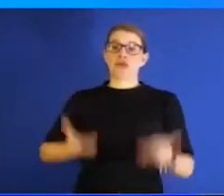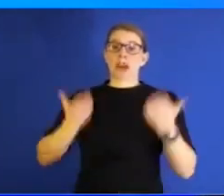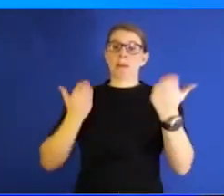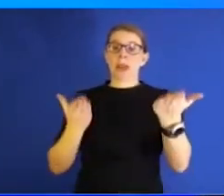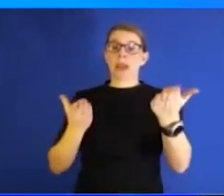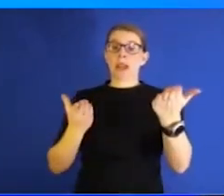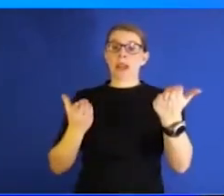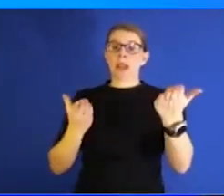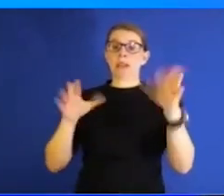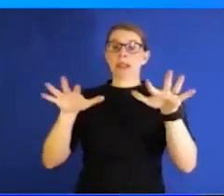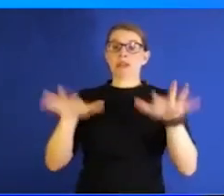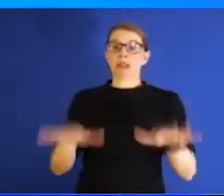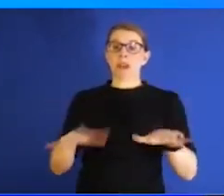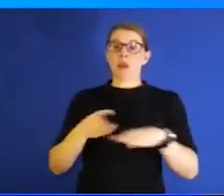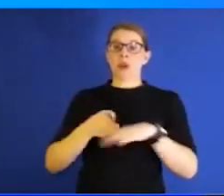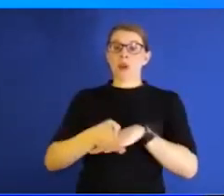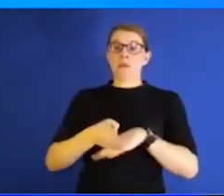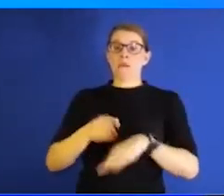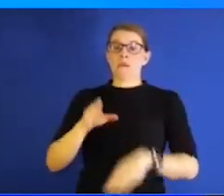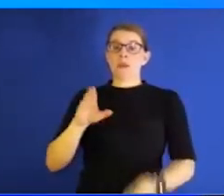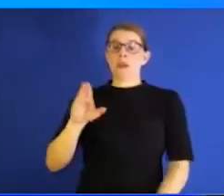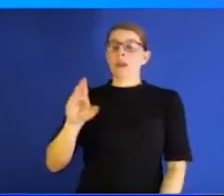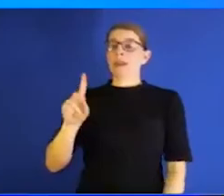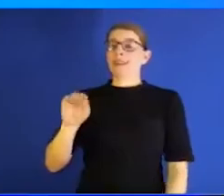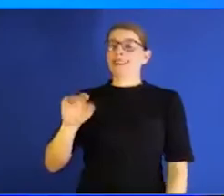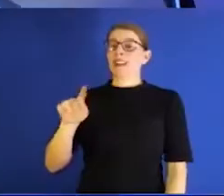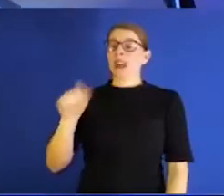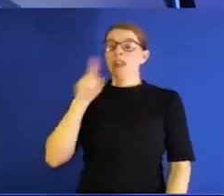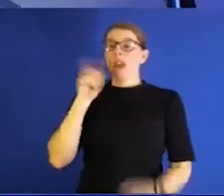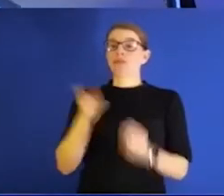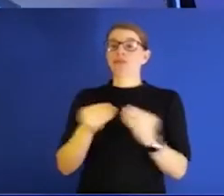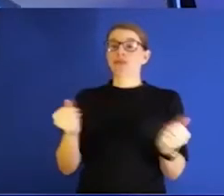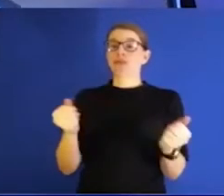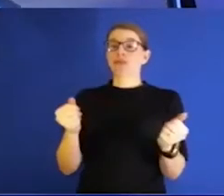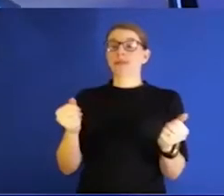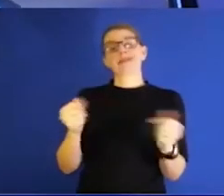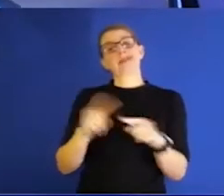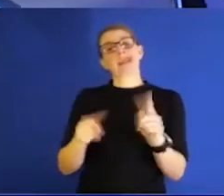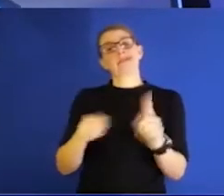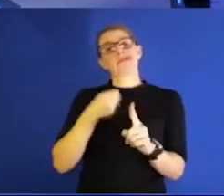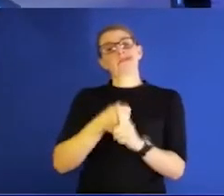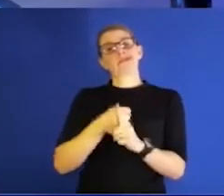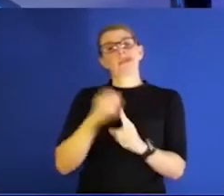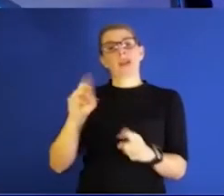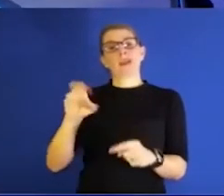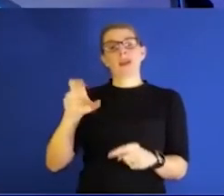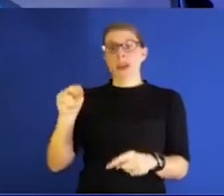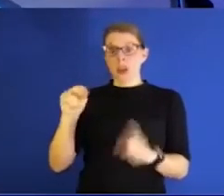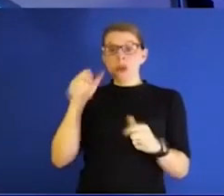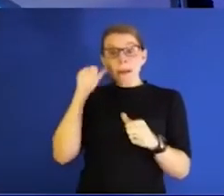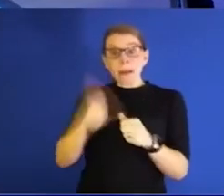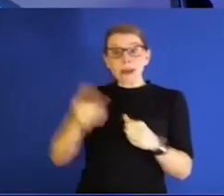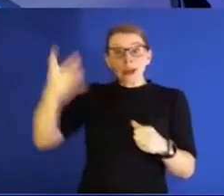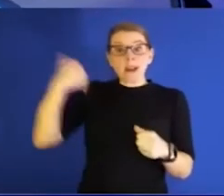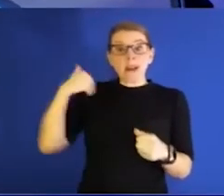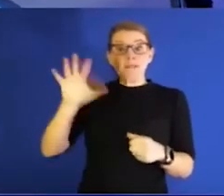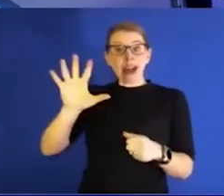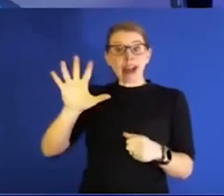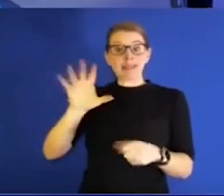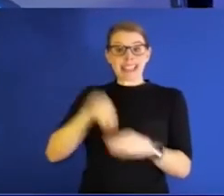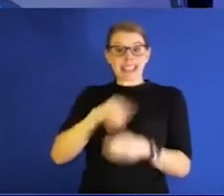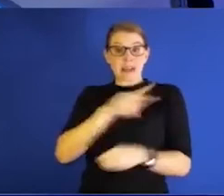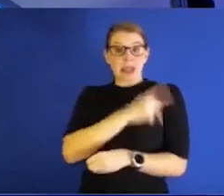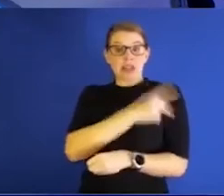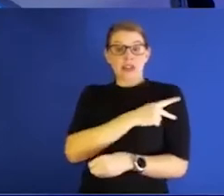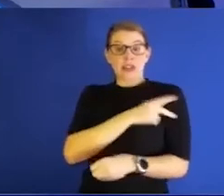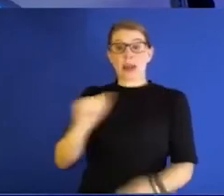nothing after Delta, right? And we thought we might have been out of the woods at that point. Well, there was a point, remember, we got down to five inpatients. was really long. just to say, Amanda Gardner, who